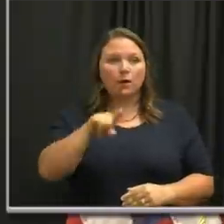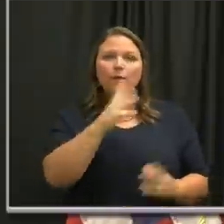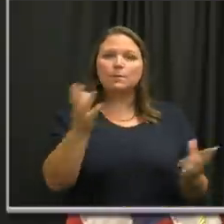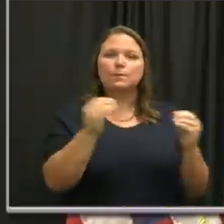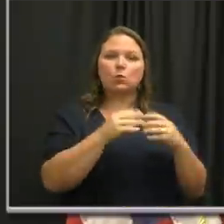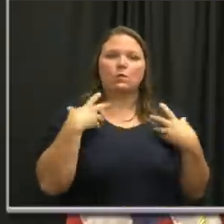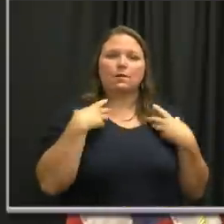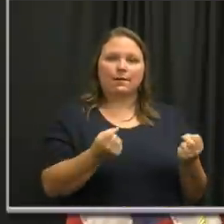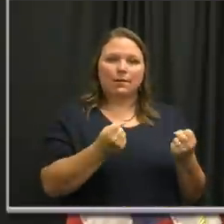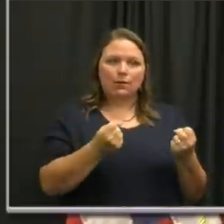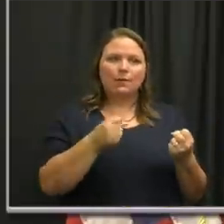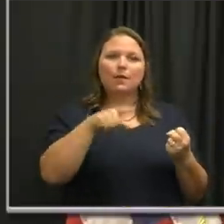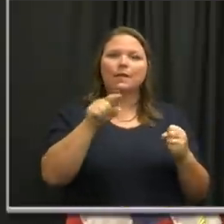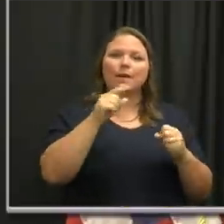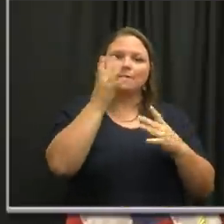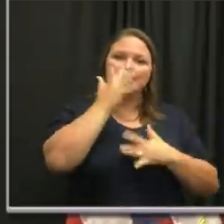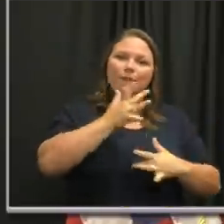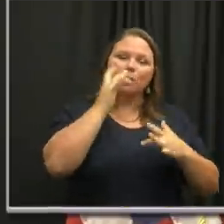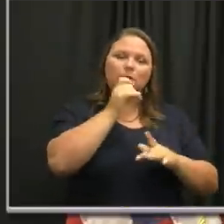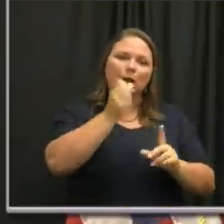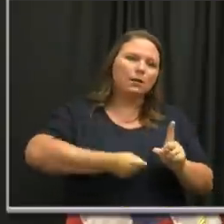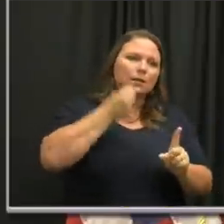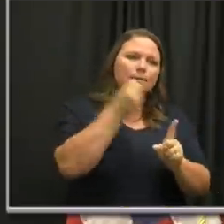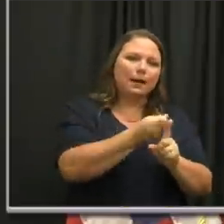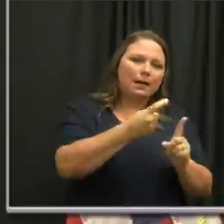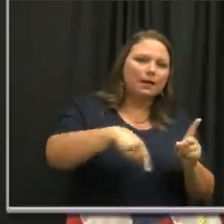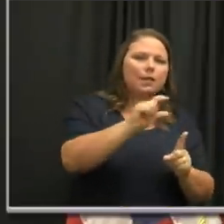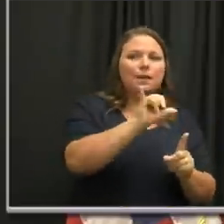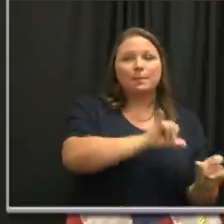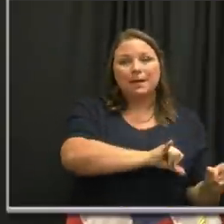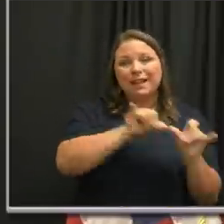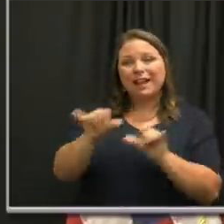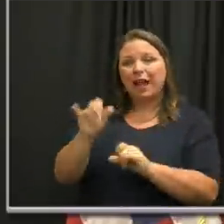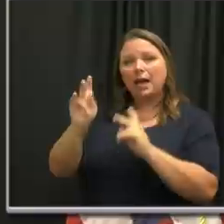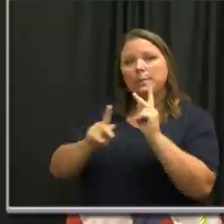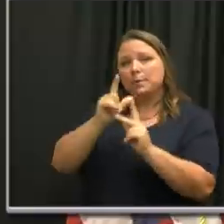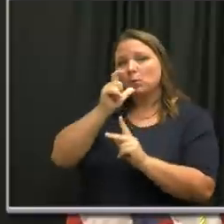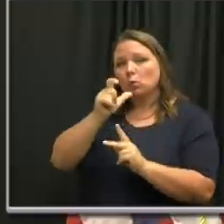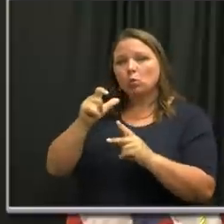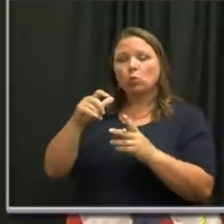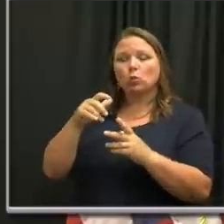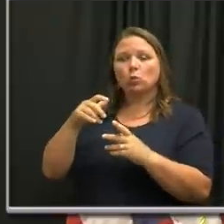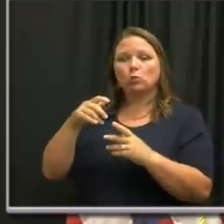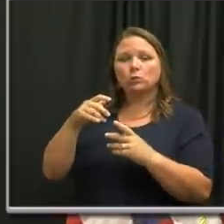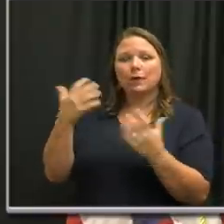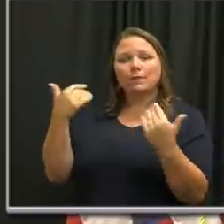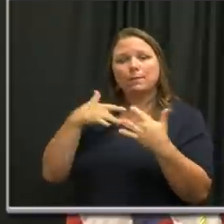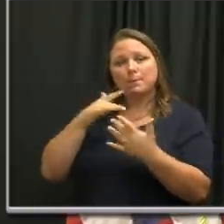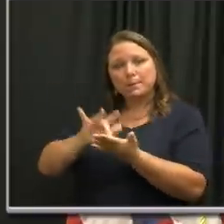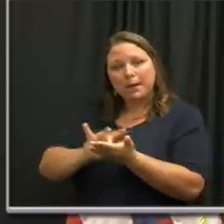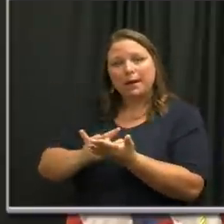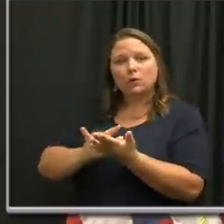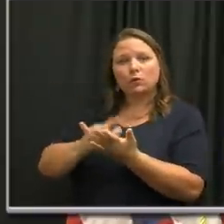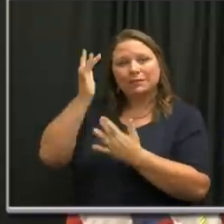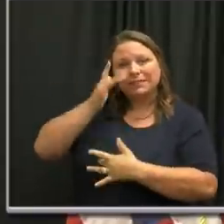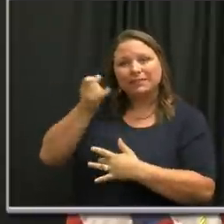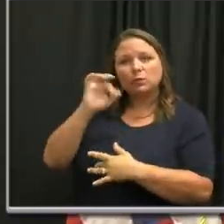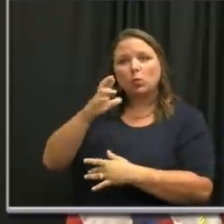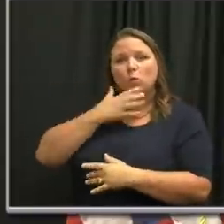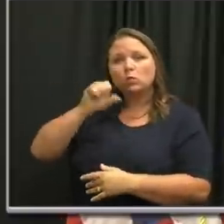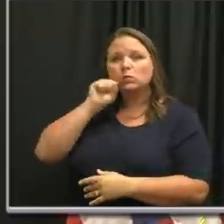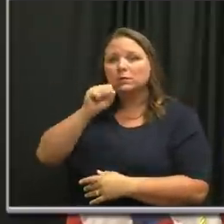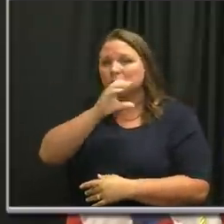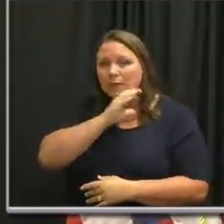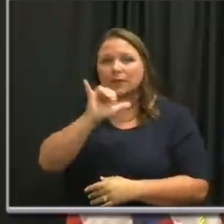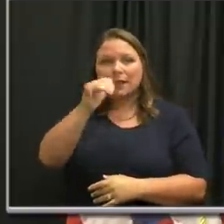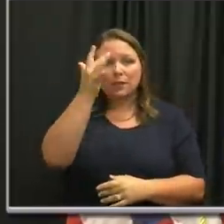And the virus may not impact them as much as it impacts those who are medically fragile or older. This is part of the reason why